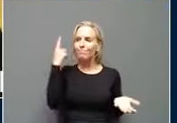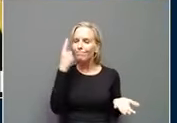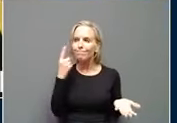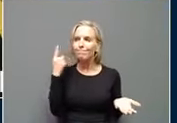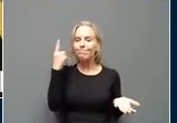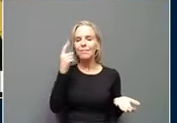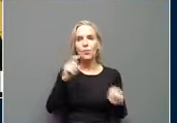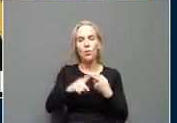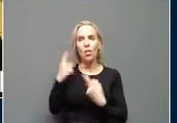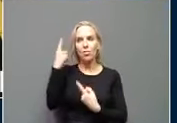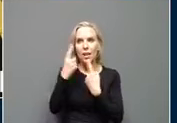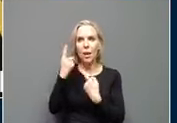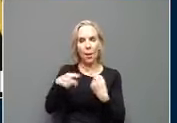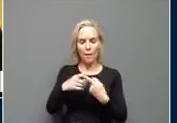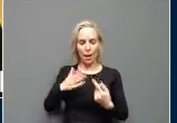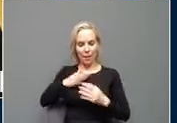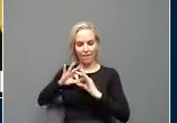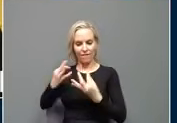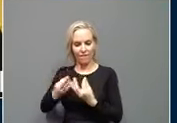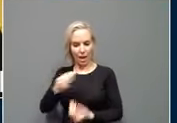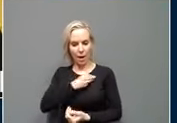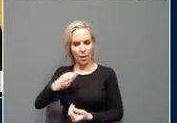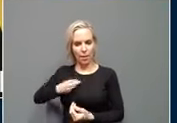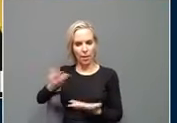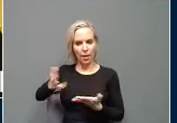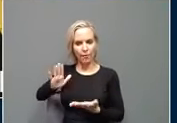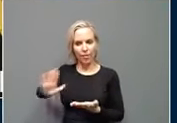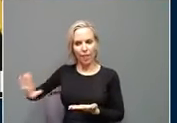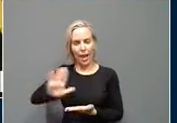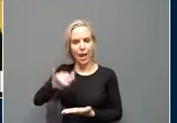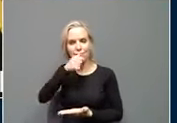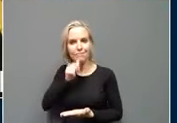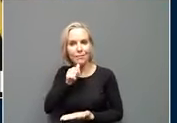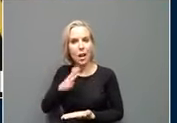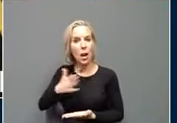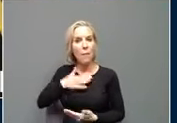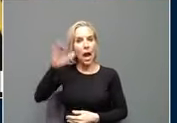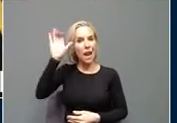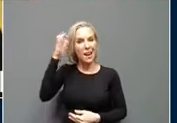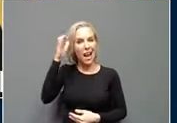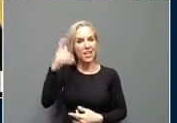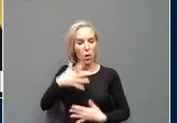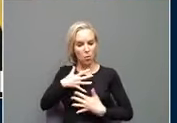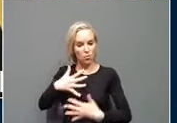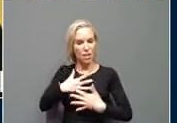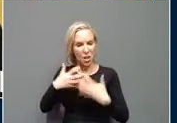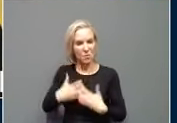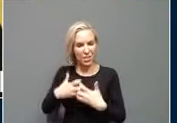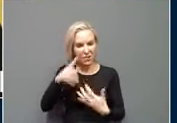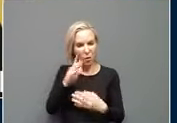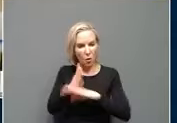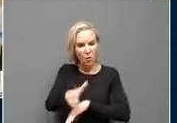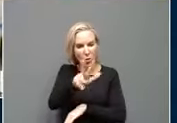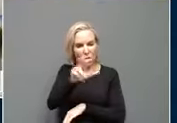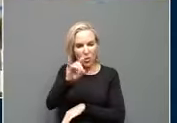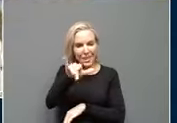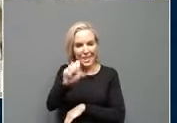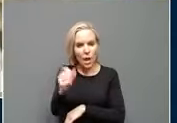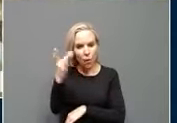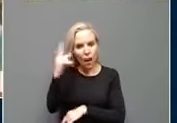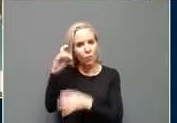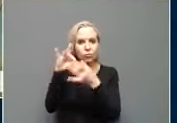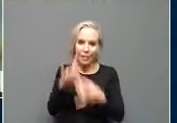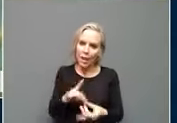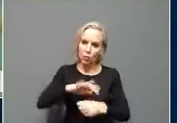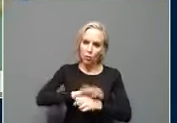about the things that my family members had gone through. I had a cousin who was on a ventilator for over 30 days because of COVID and I just